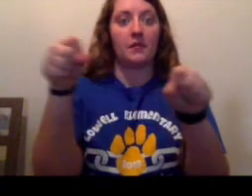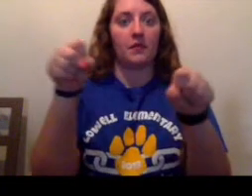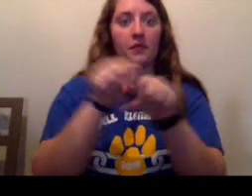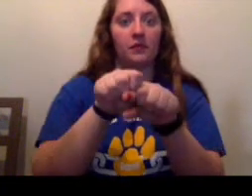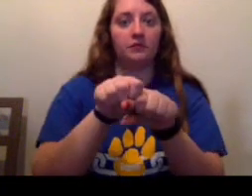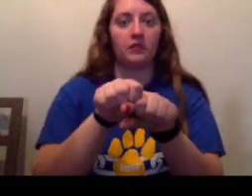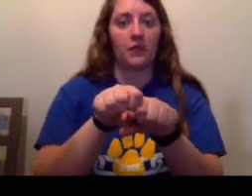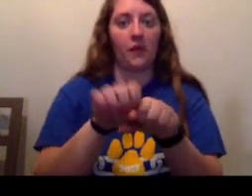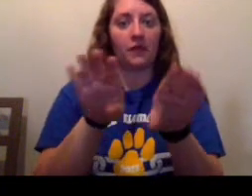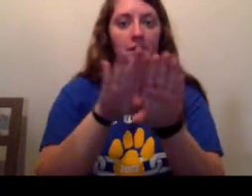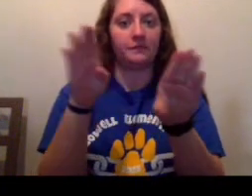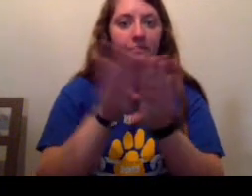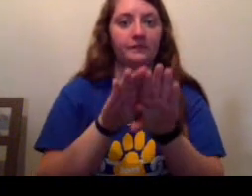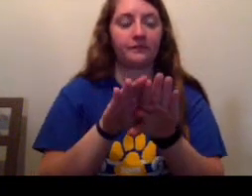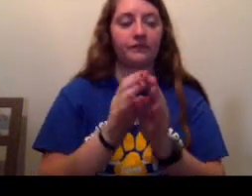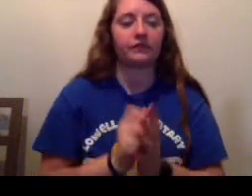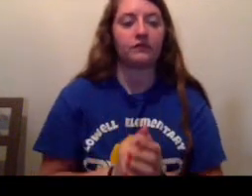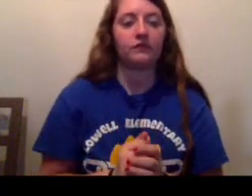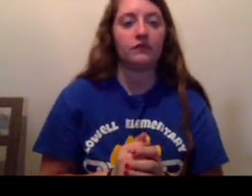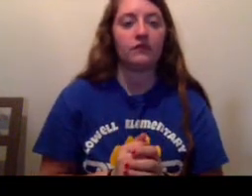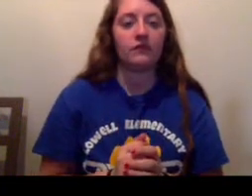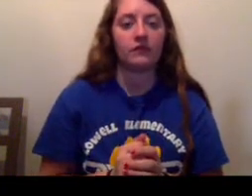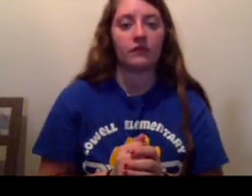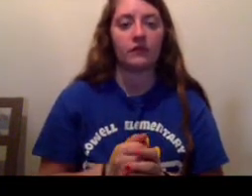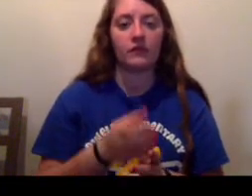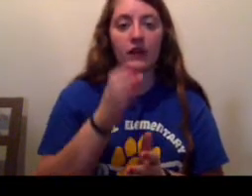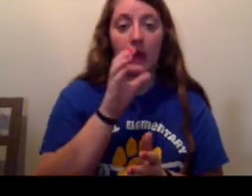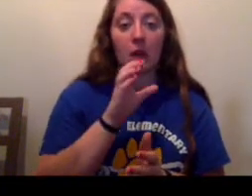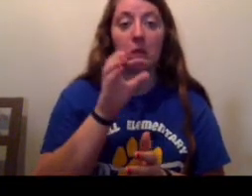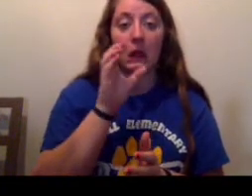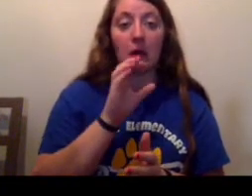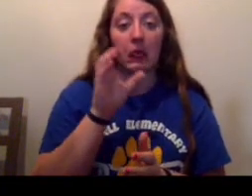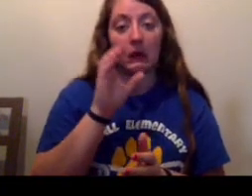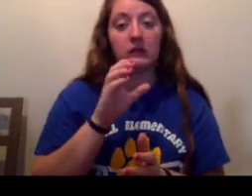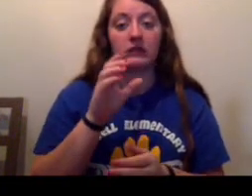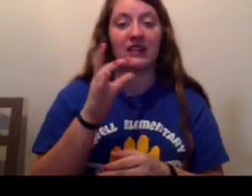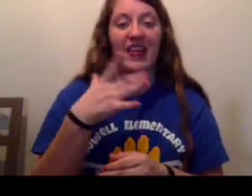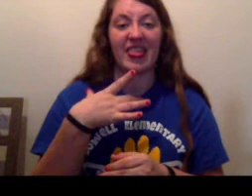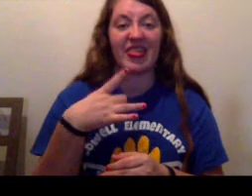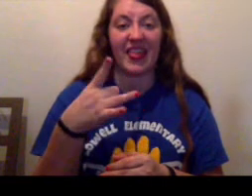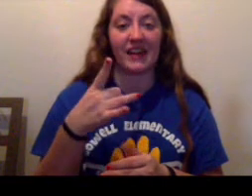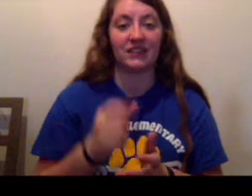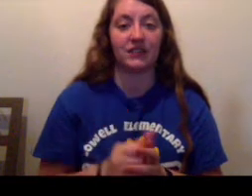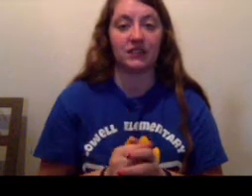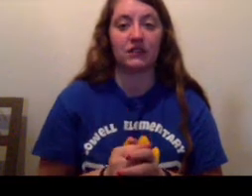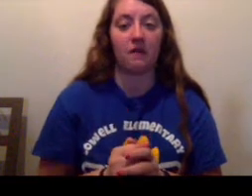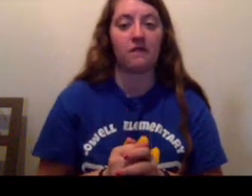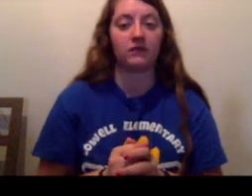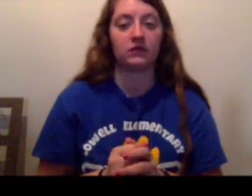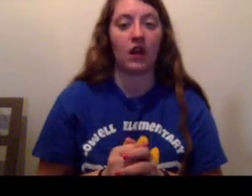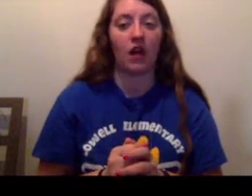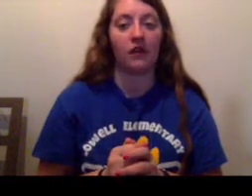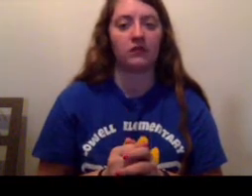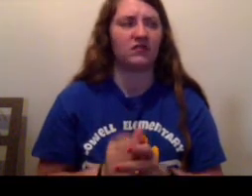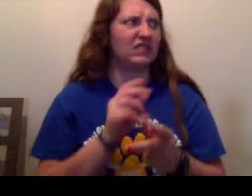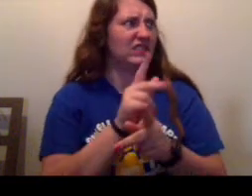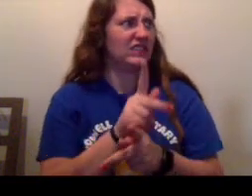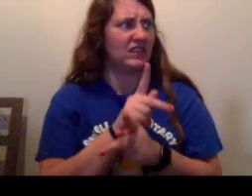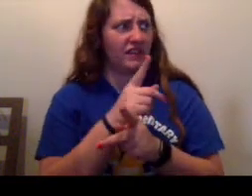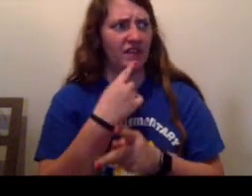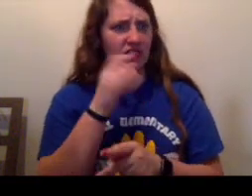off. He quickly brought the jar to his mouth and licked the sploosh off the jagged edges before it spilled. Careful,